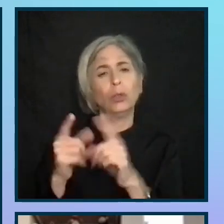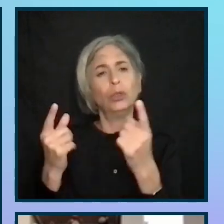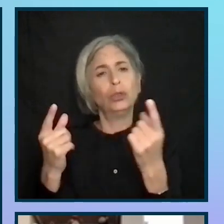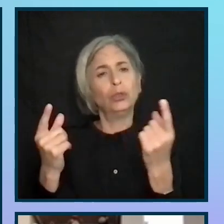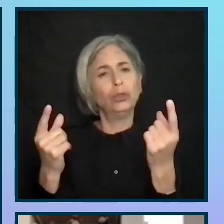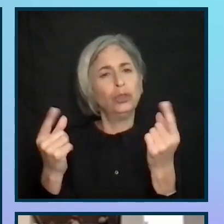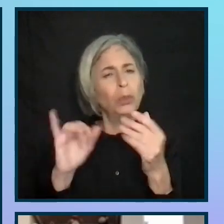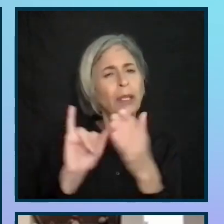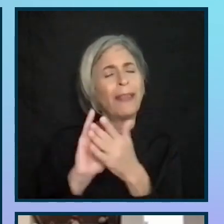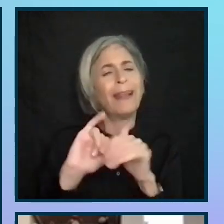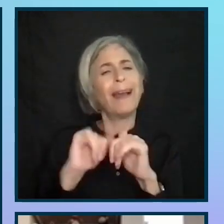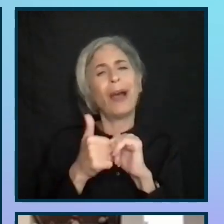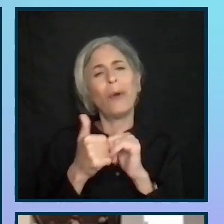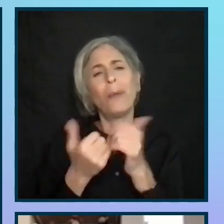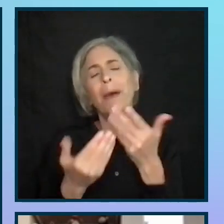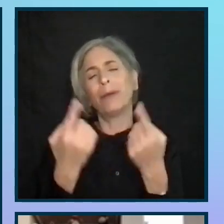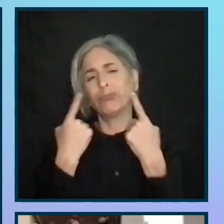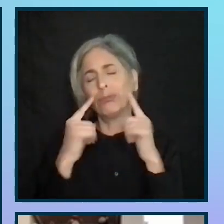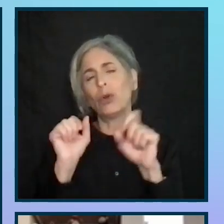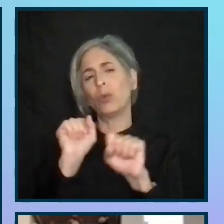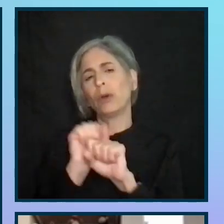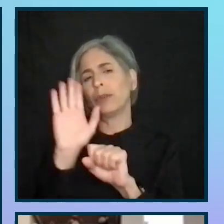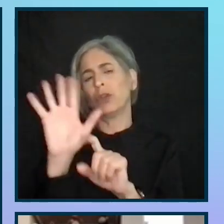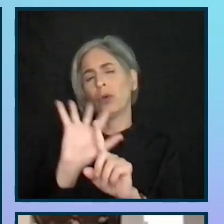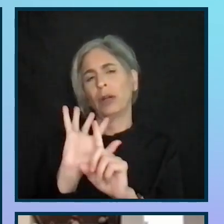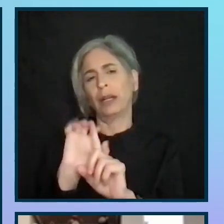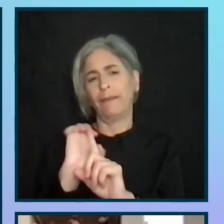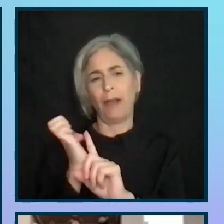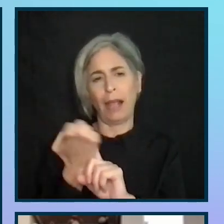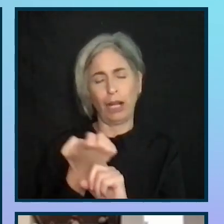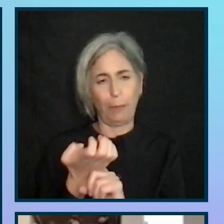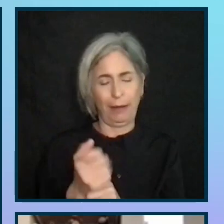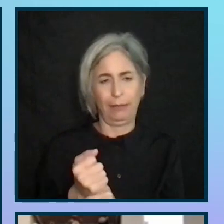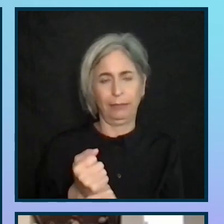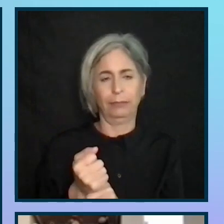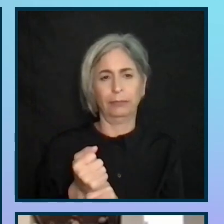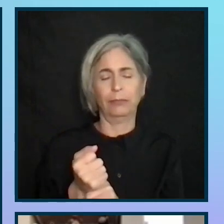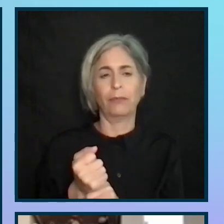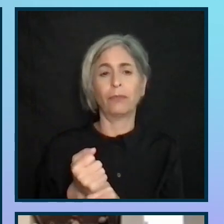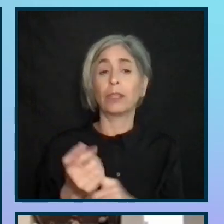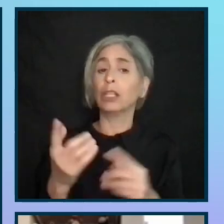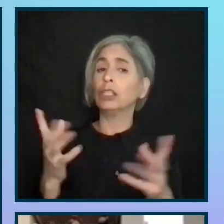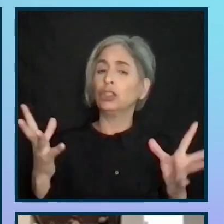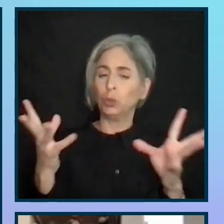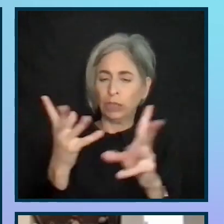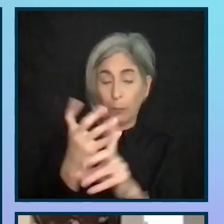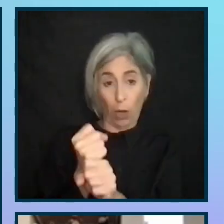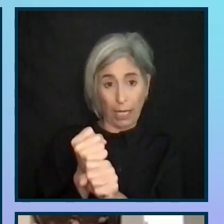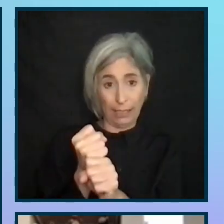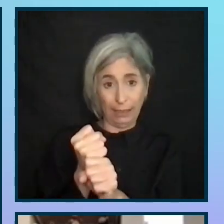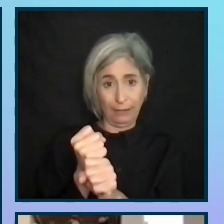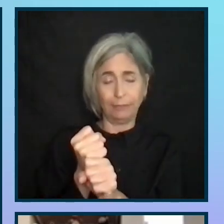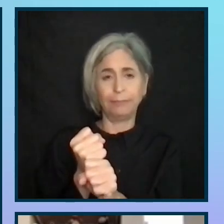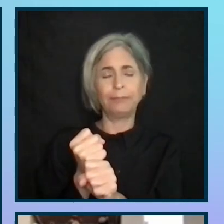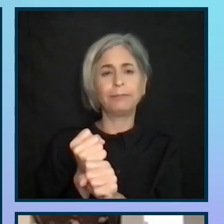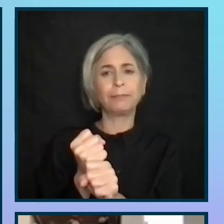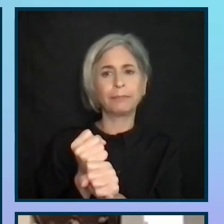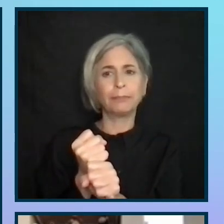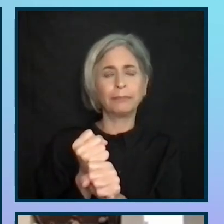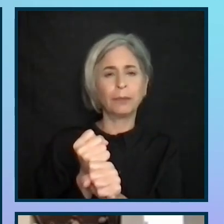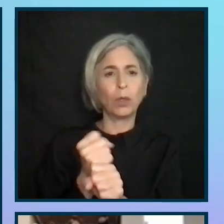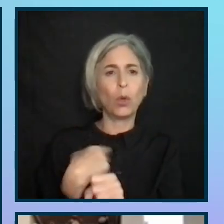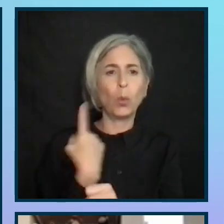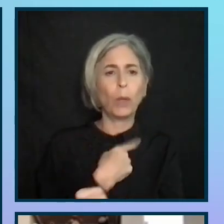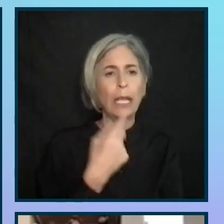that in a way that might work for your environment. So just to recap, we have seen